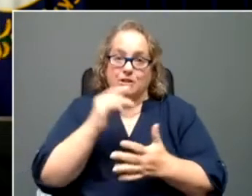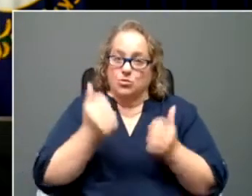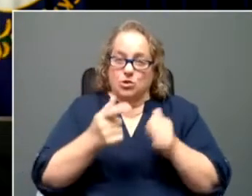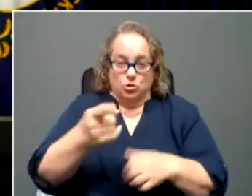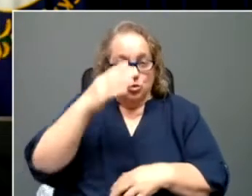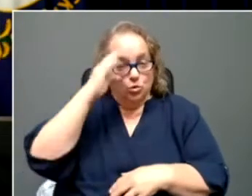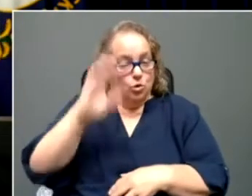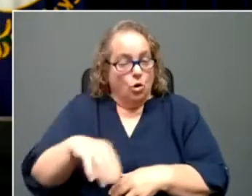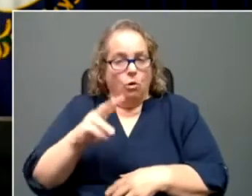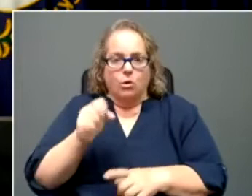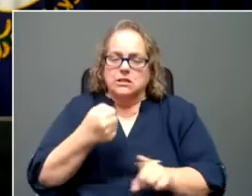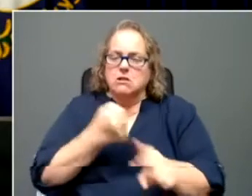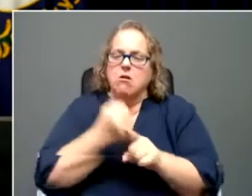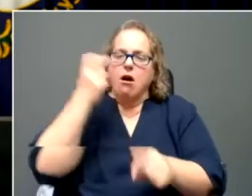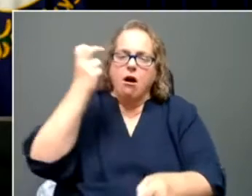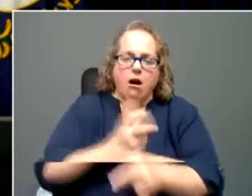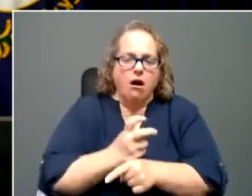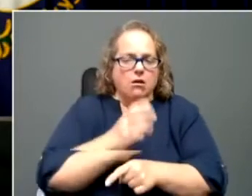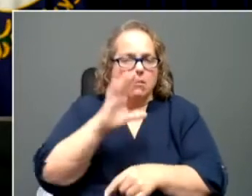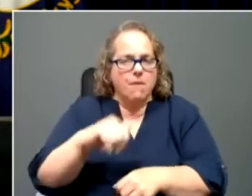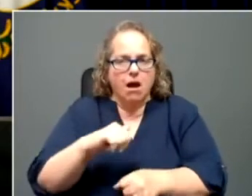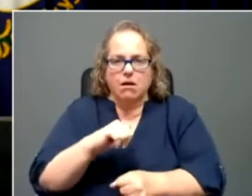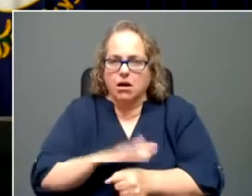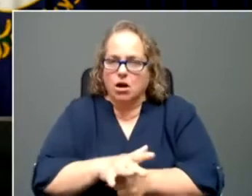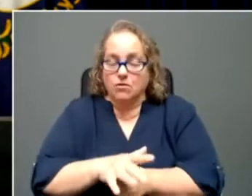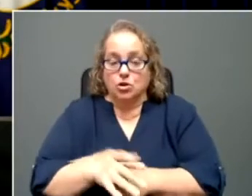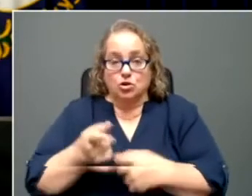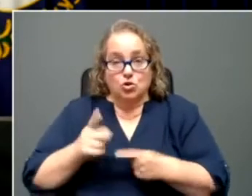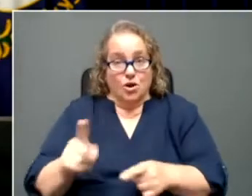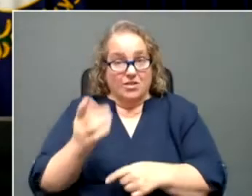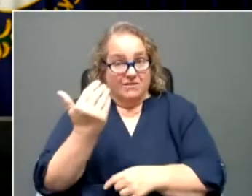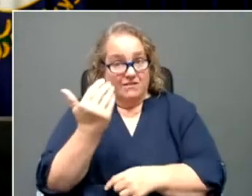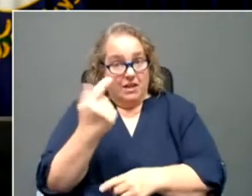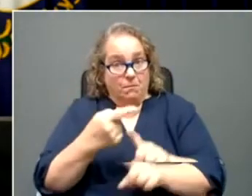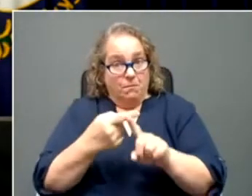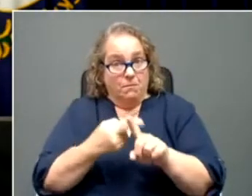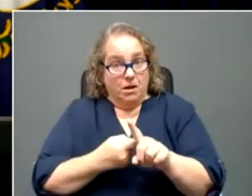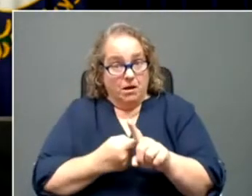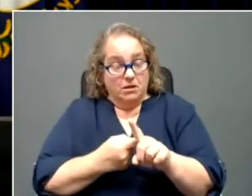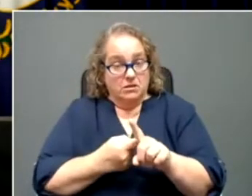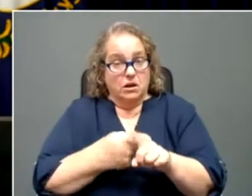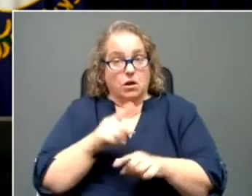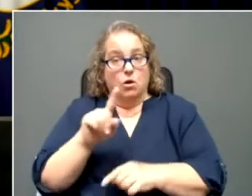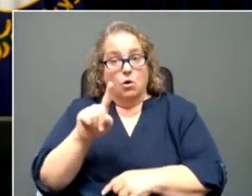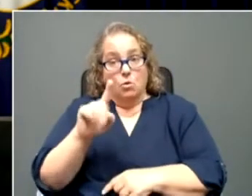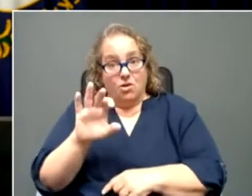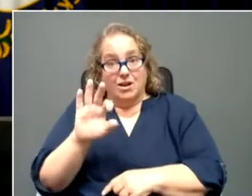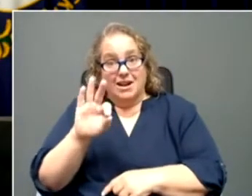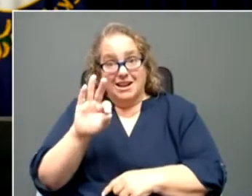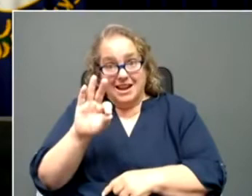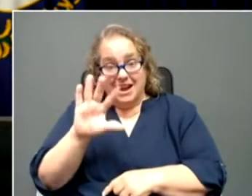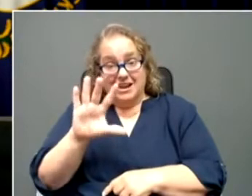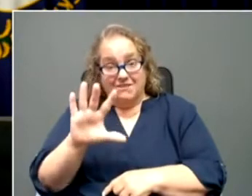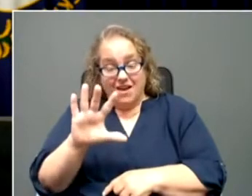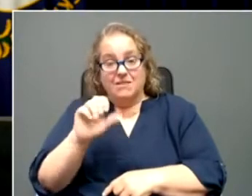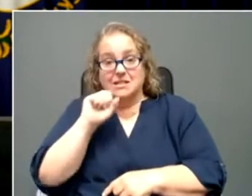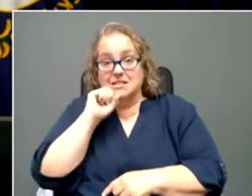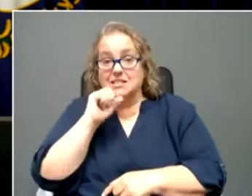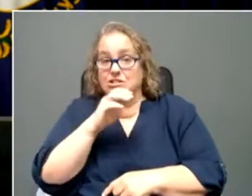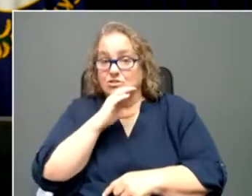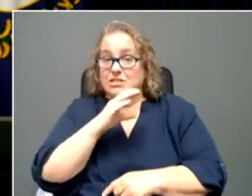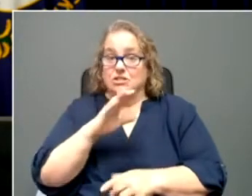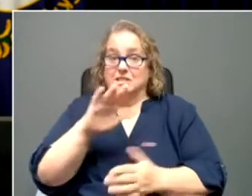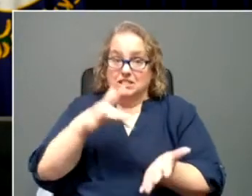COVID-19. During the 15 months, the 195 senior centers were closed.